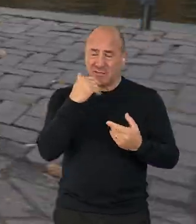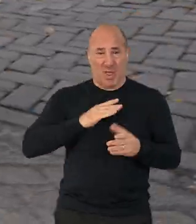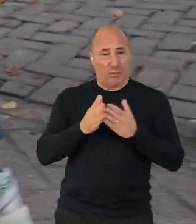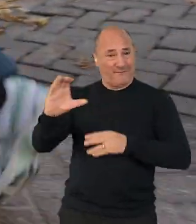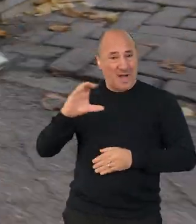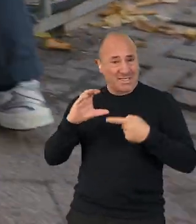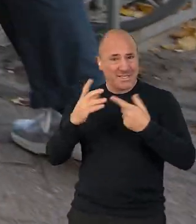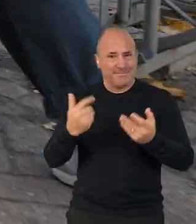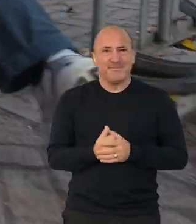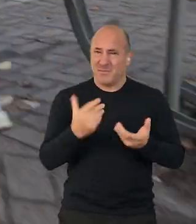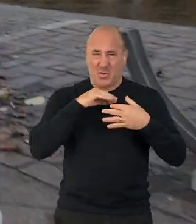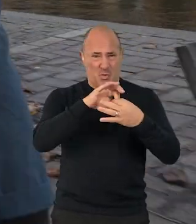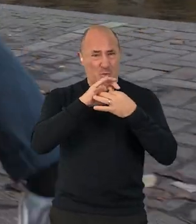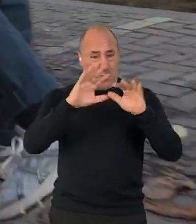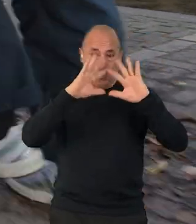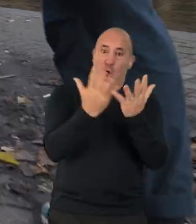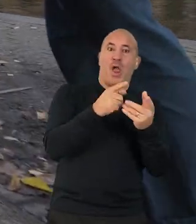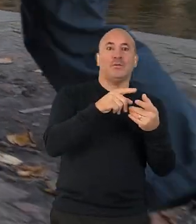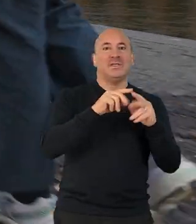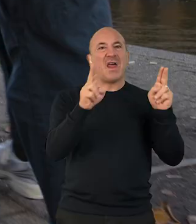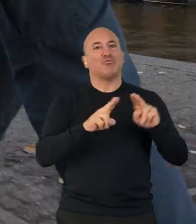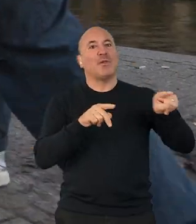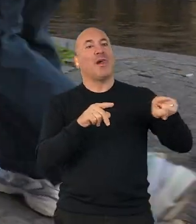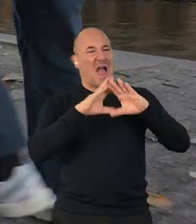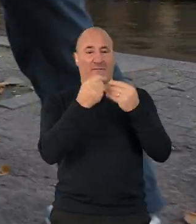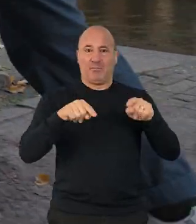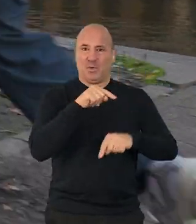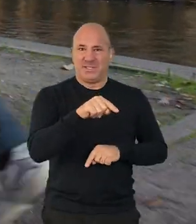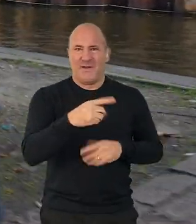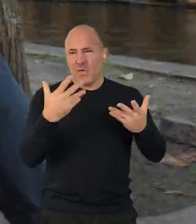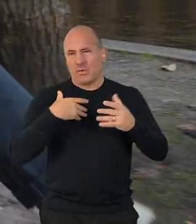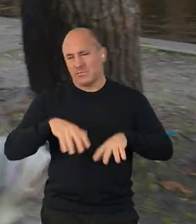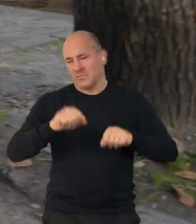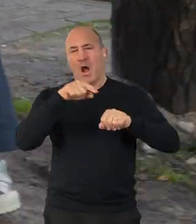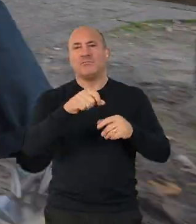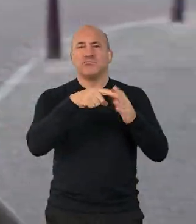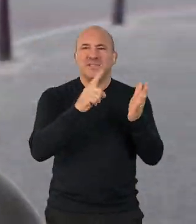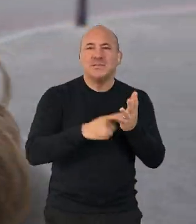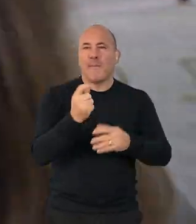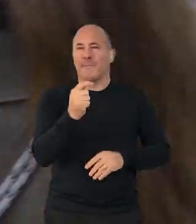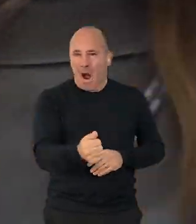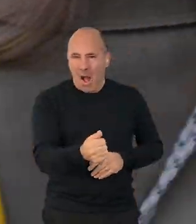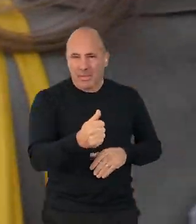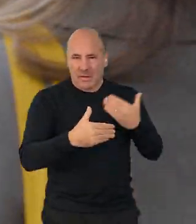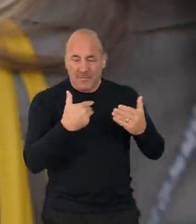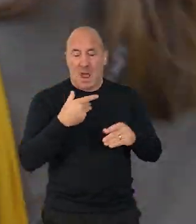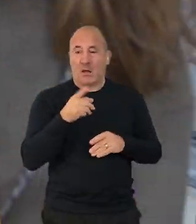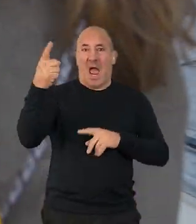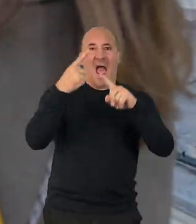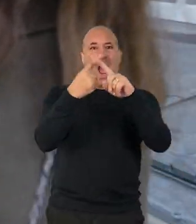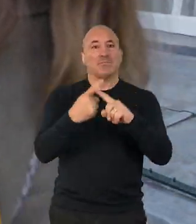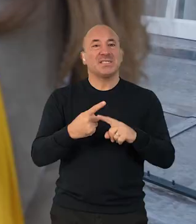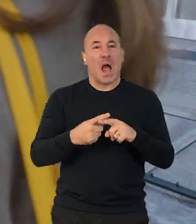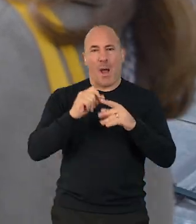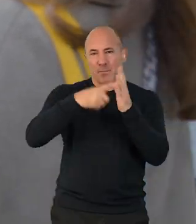It was great to collaborate on an international level with everything as music. Obviously we focused on Bristol and Bath for the first time around but taking the project to Amsterdam